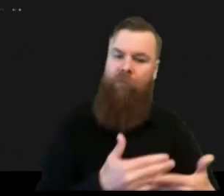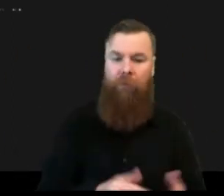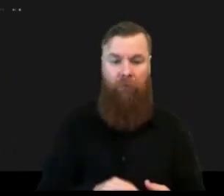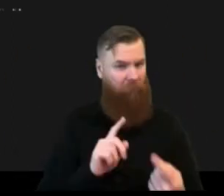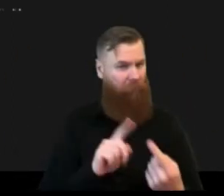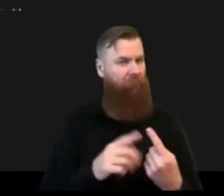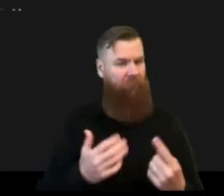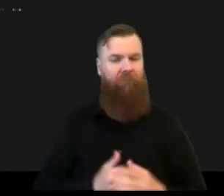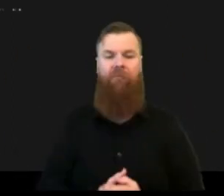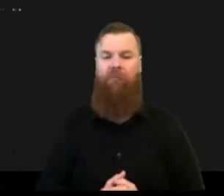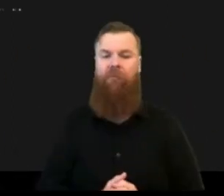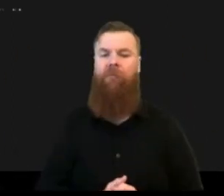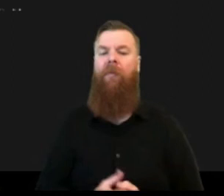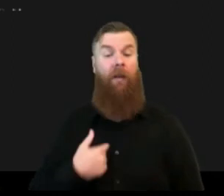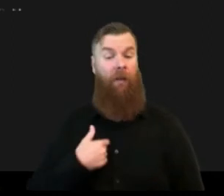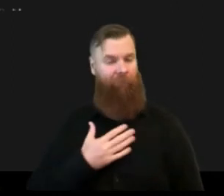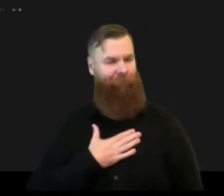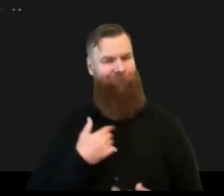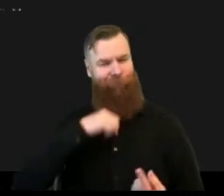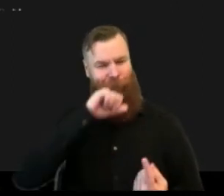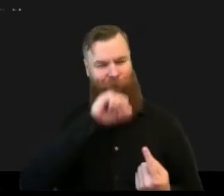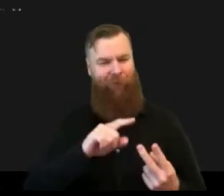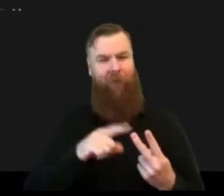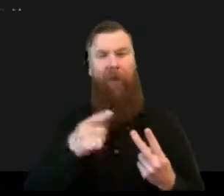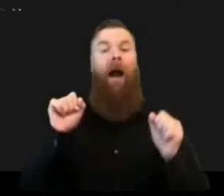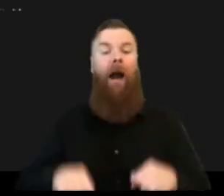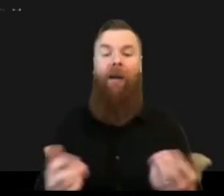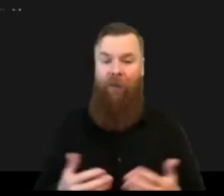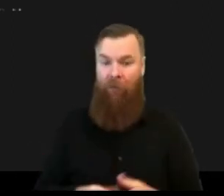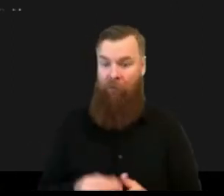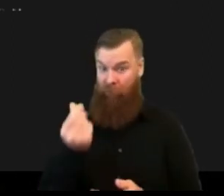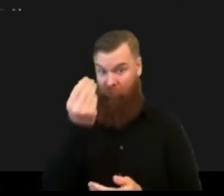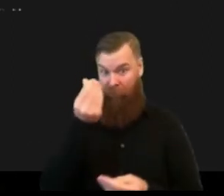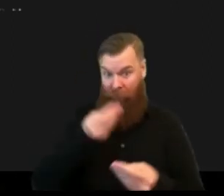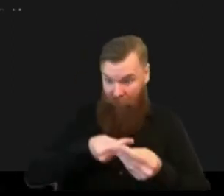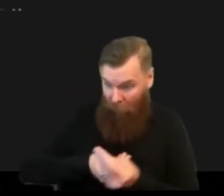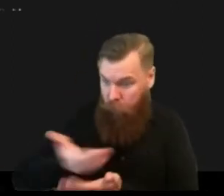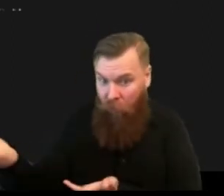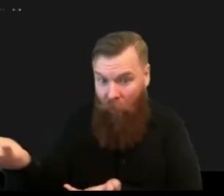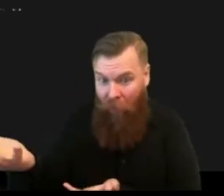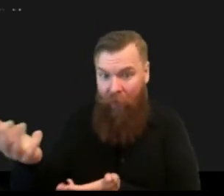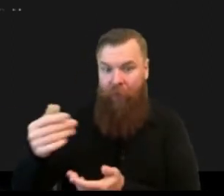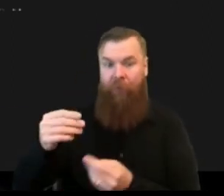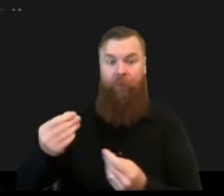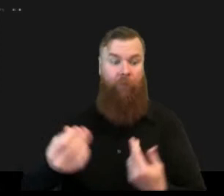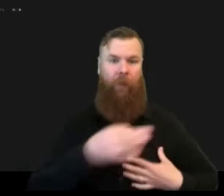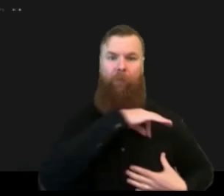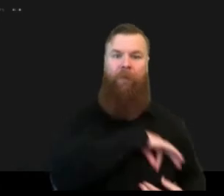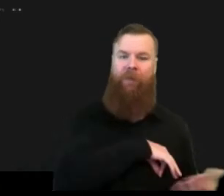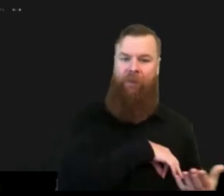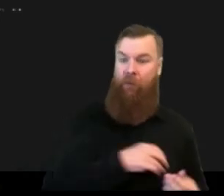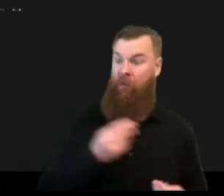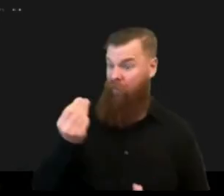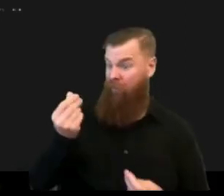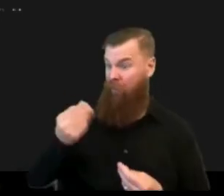um to improve our decision making right so um disaster impact modeling can can help us with actual emergencies